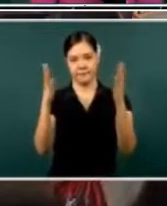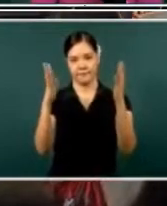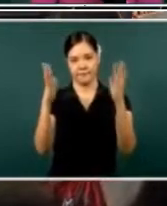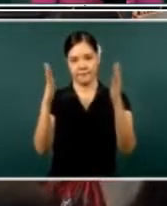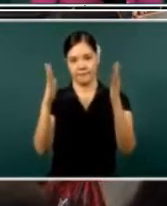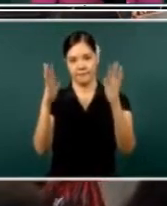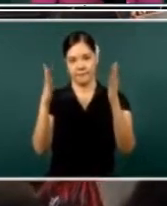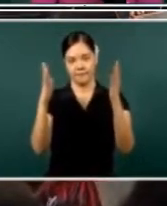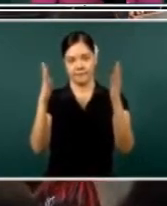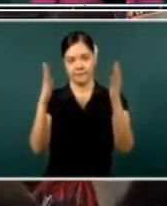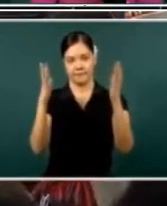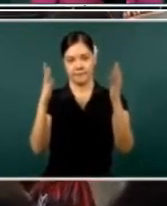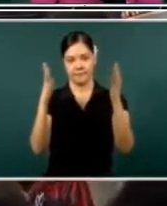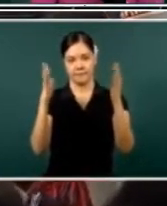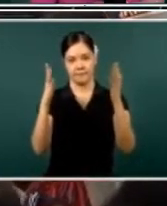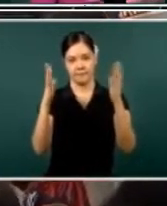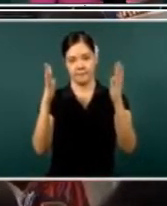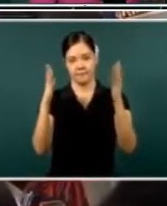It's very nice.